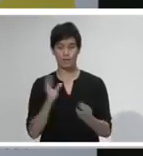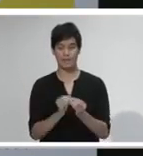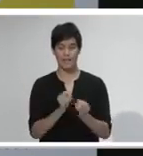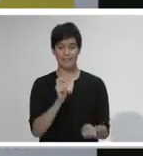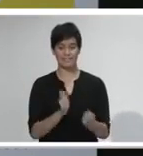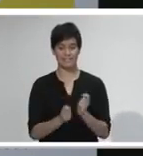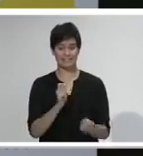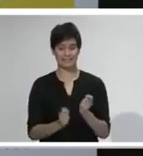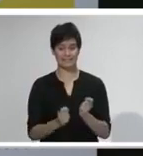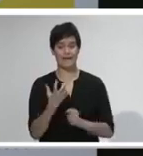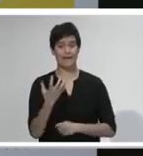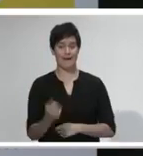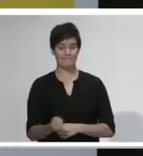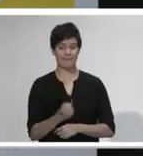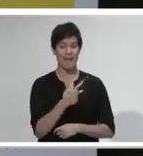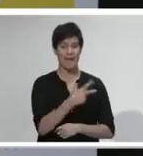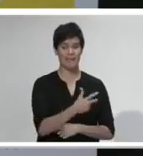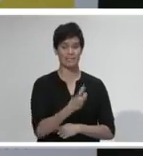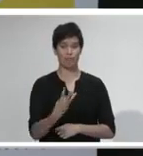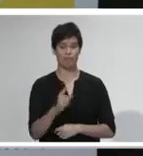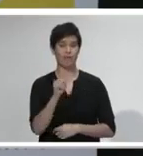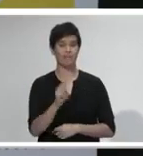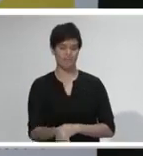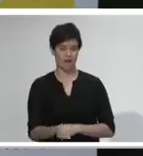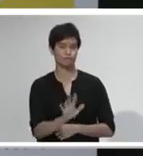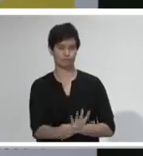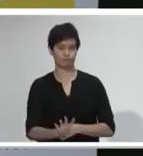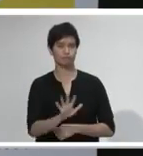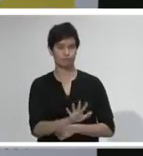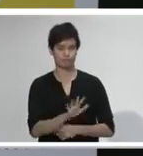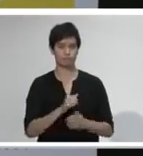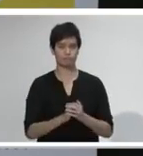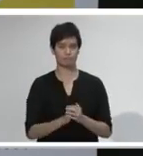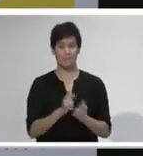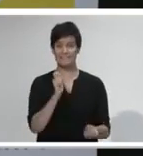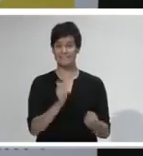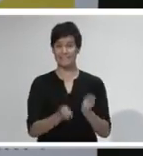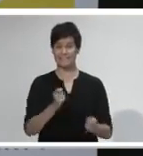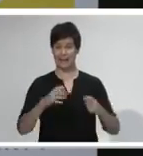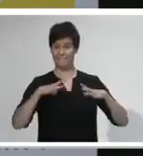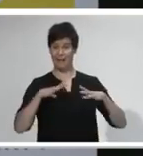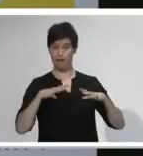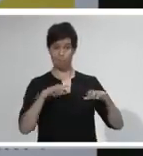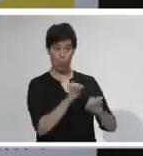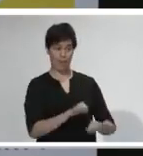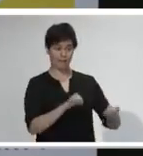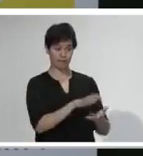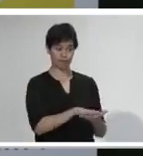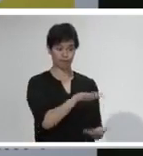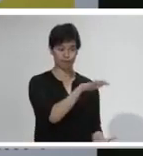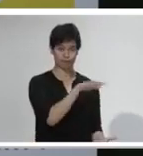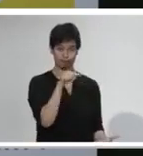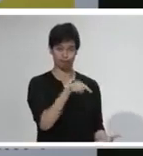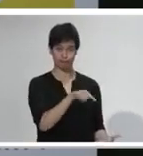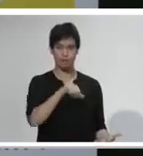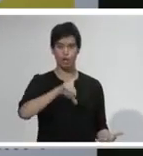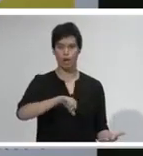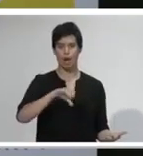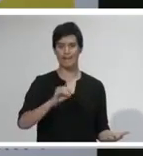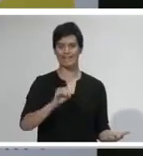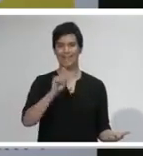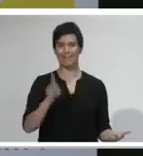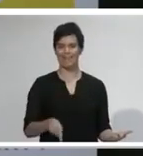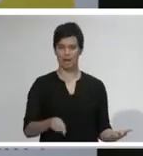have been conducted to date. And our stock and supply for laboratory testing is now over 90,000 complete